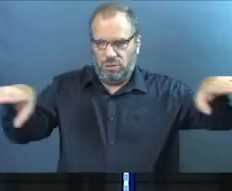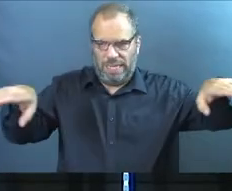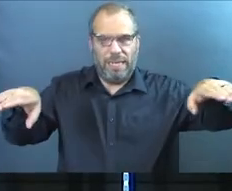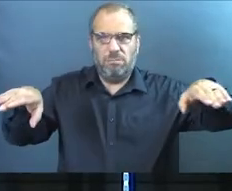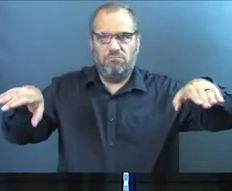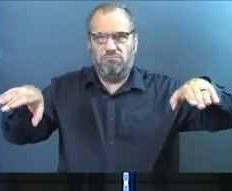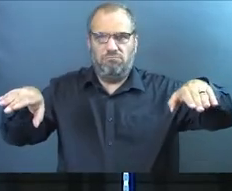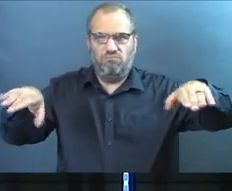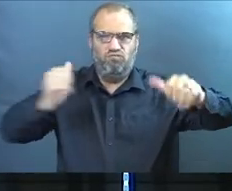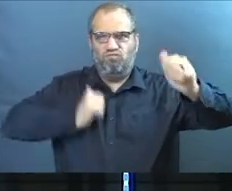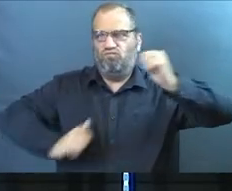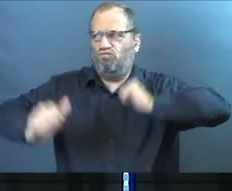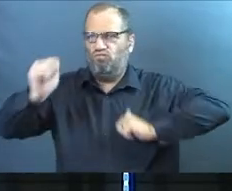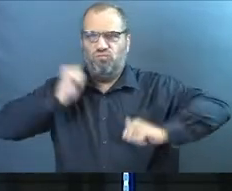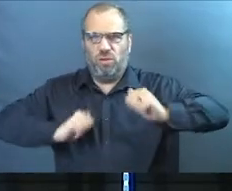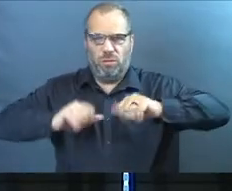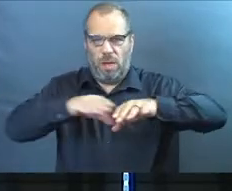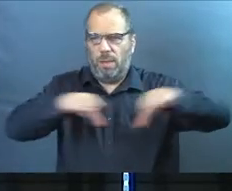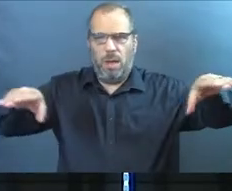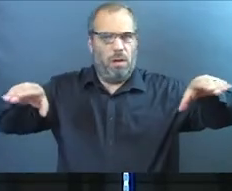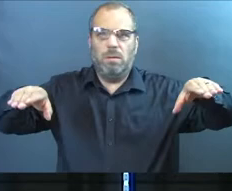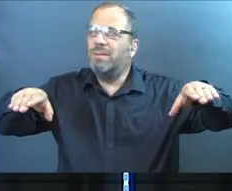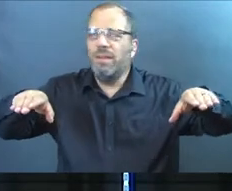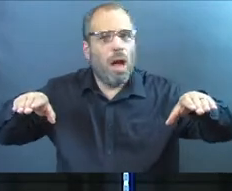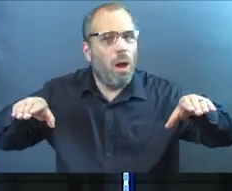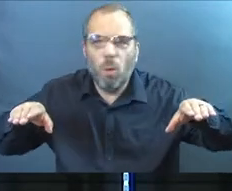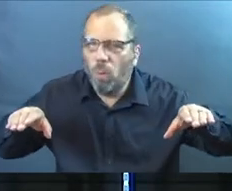Church is not just what happens on a stage.